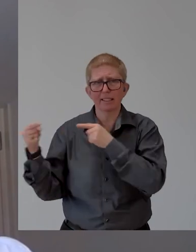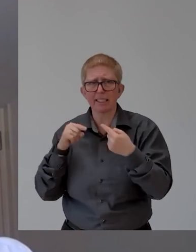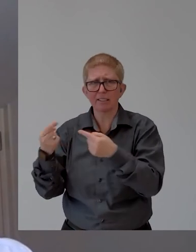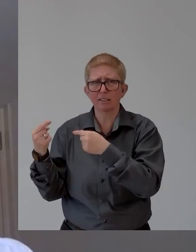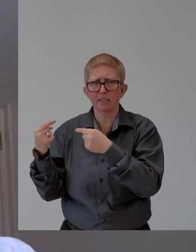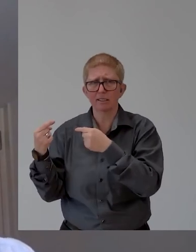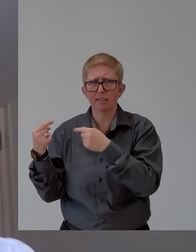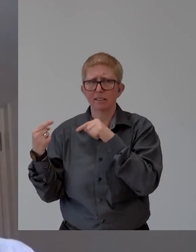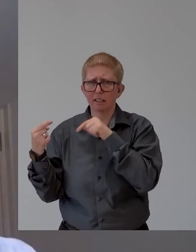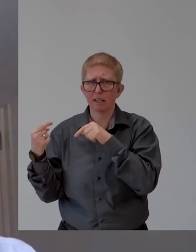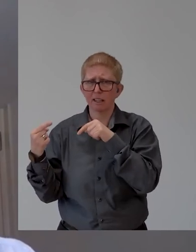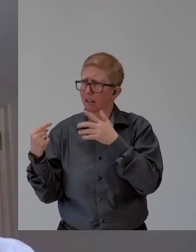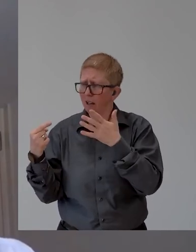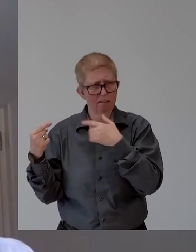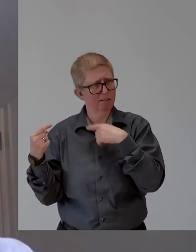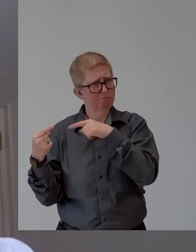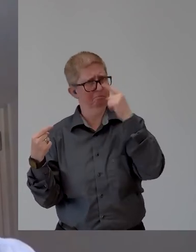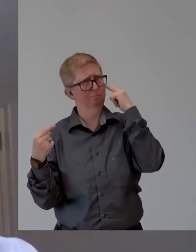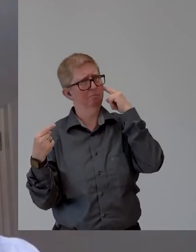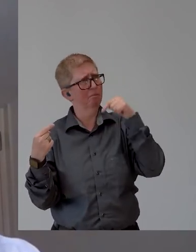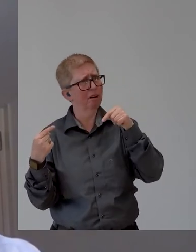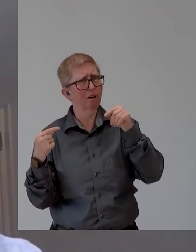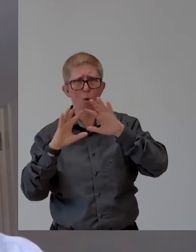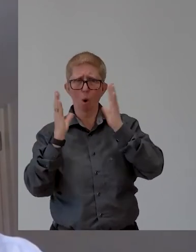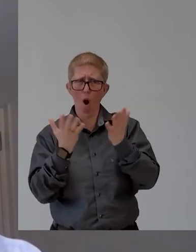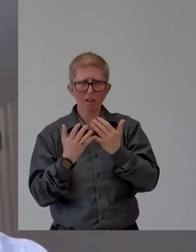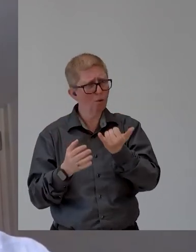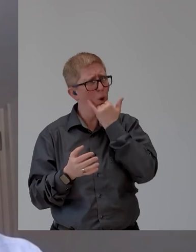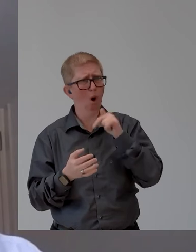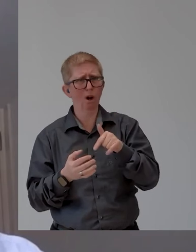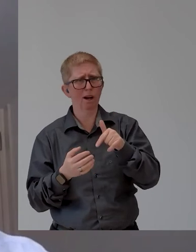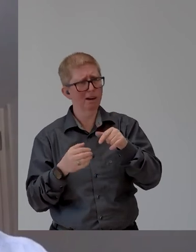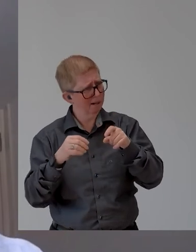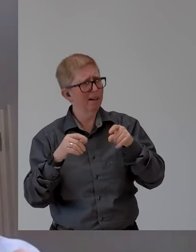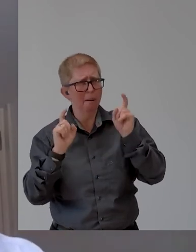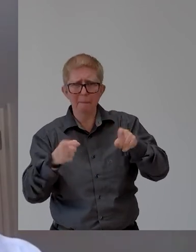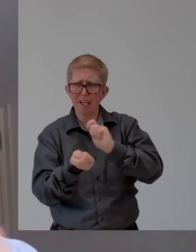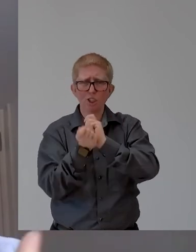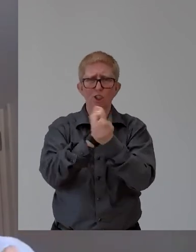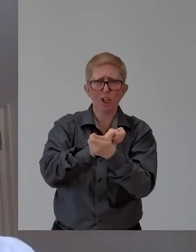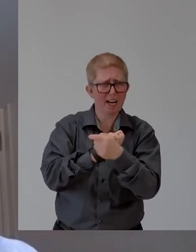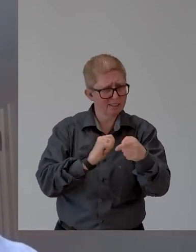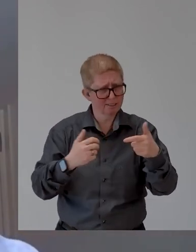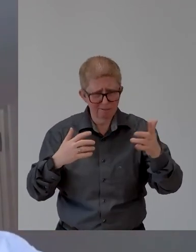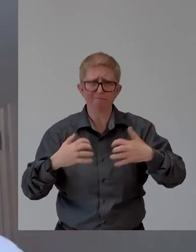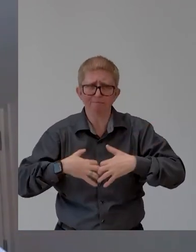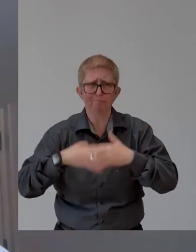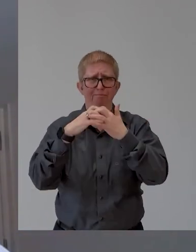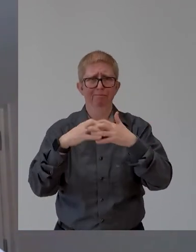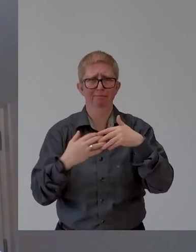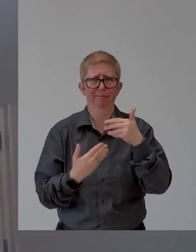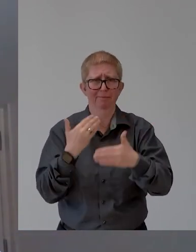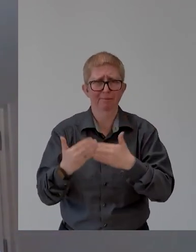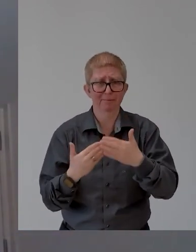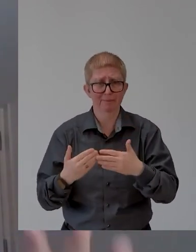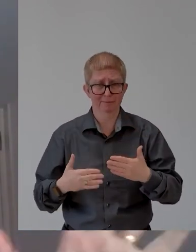wrong here. We've got to do something to help solve this problem. And, and for me, you know, reflecting on, on my experience, you know, I probably